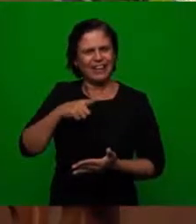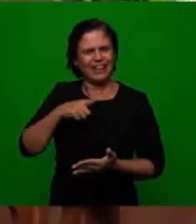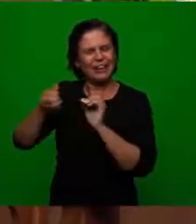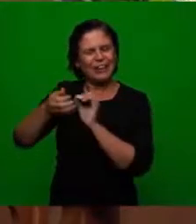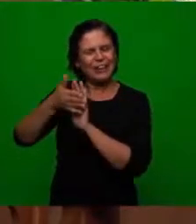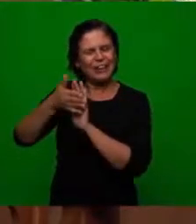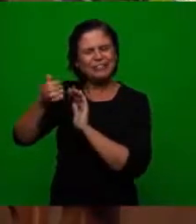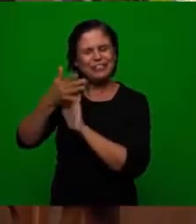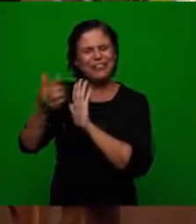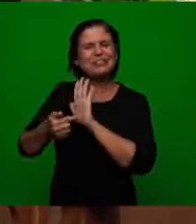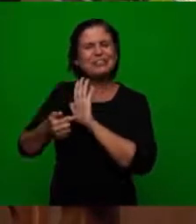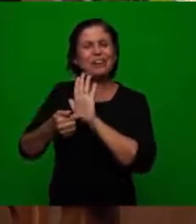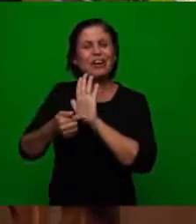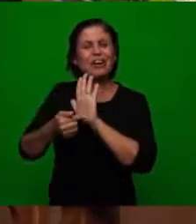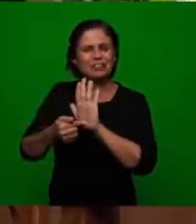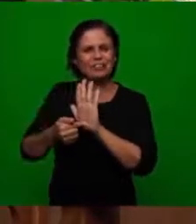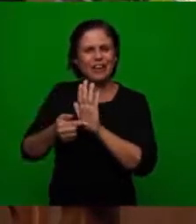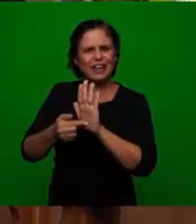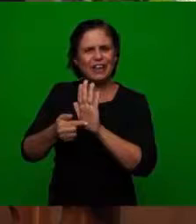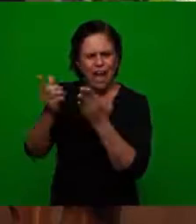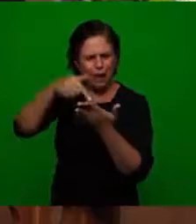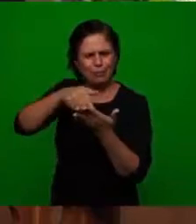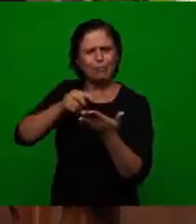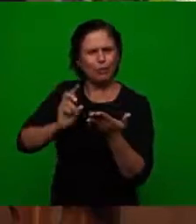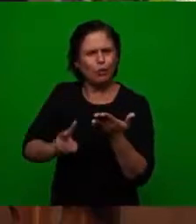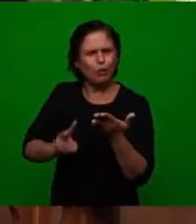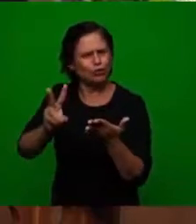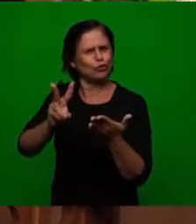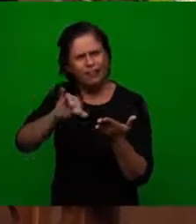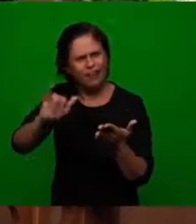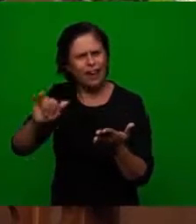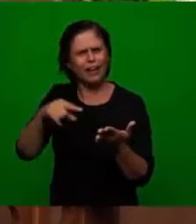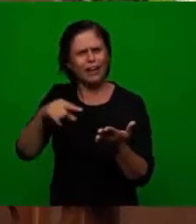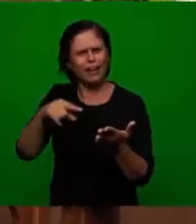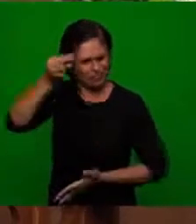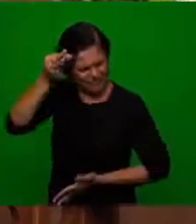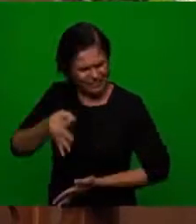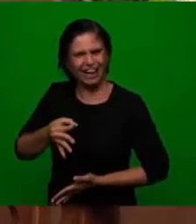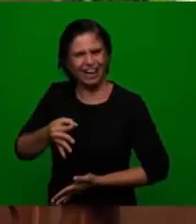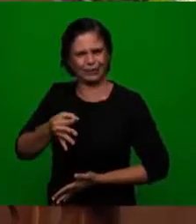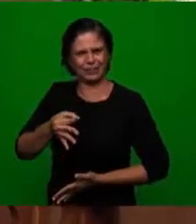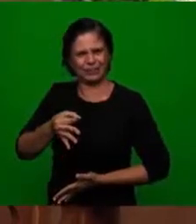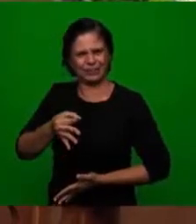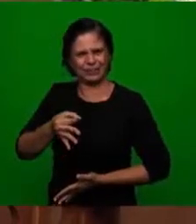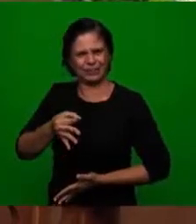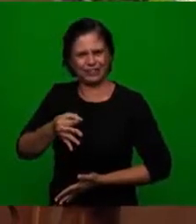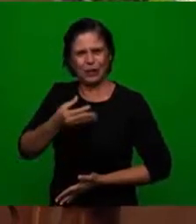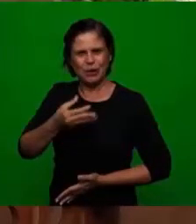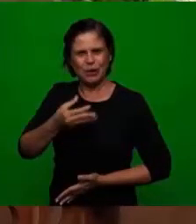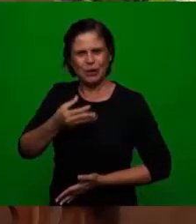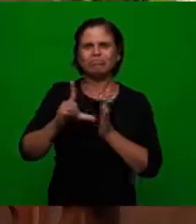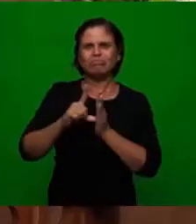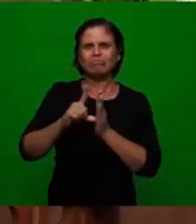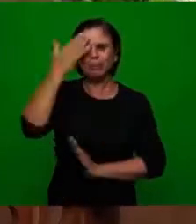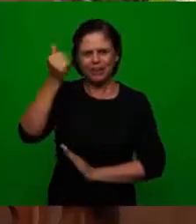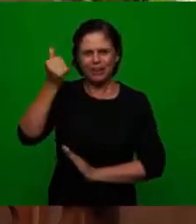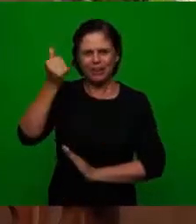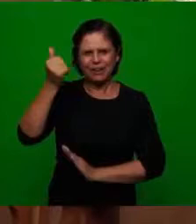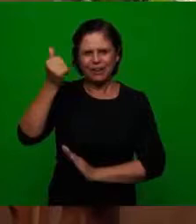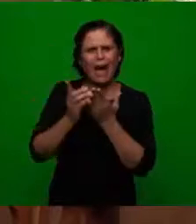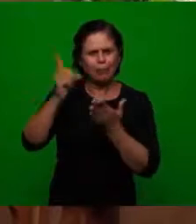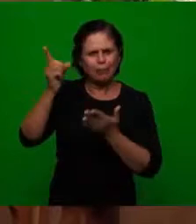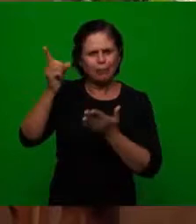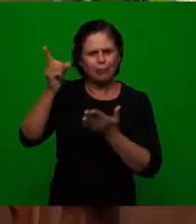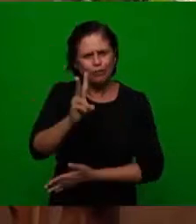the song that is being played right now speaks of it because the word will remain we are sure of